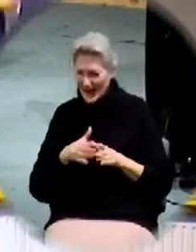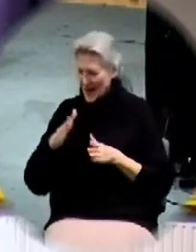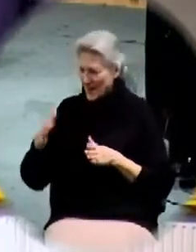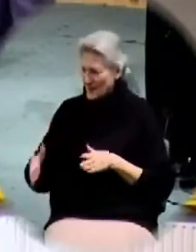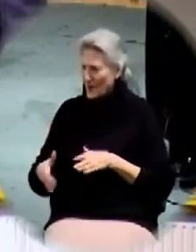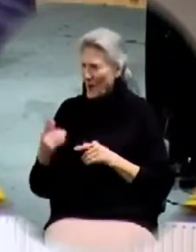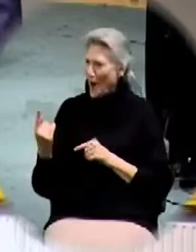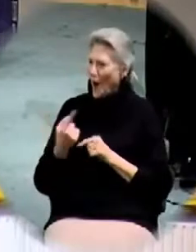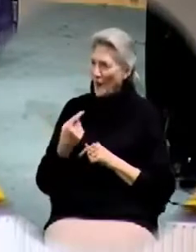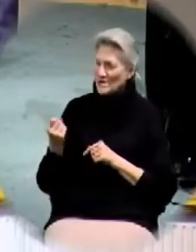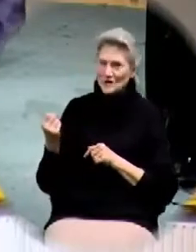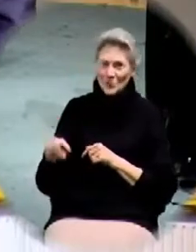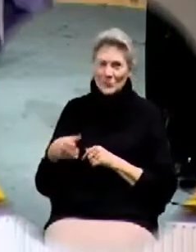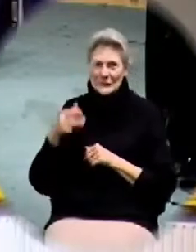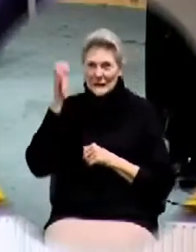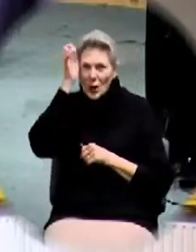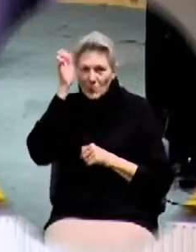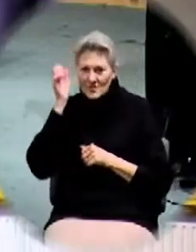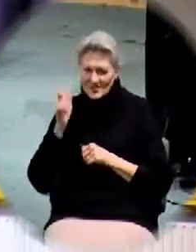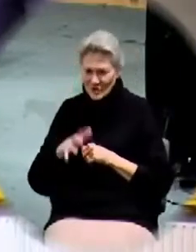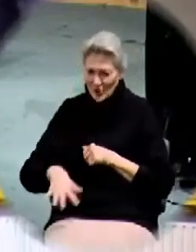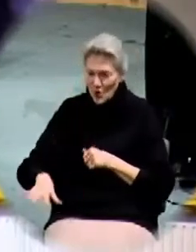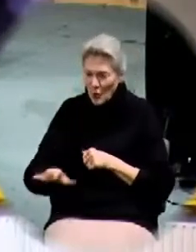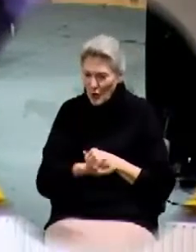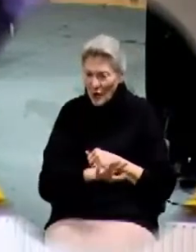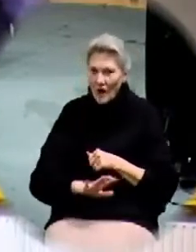always throws his garbage in your yard.